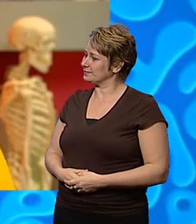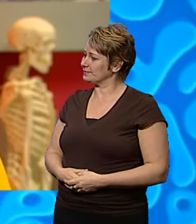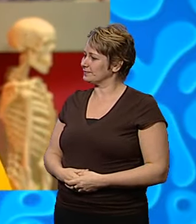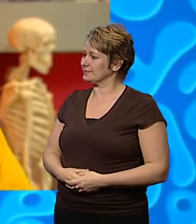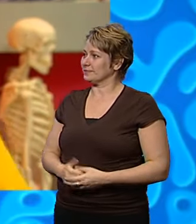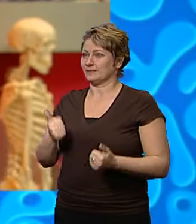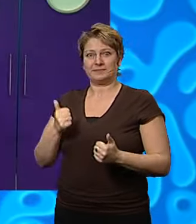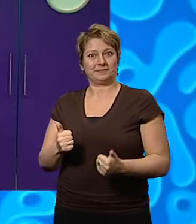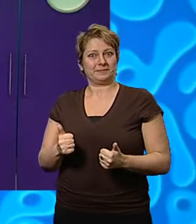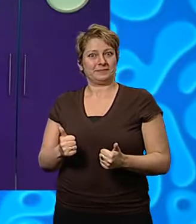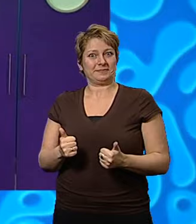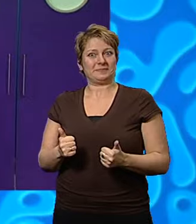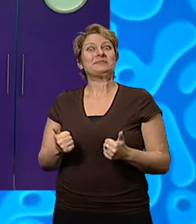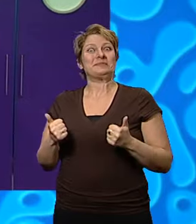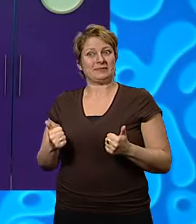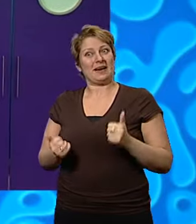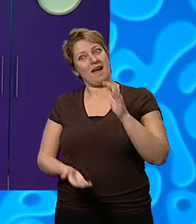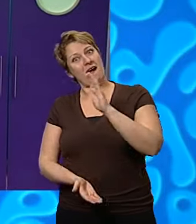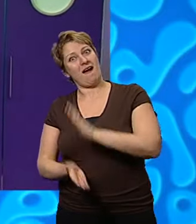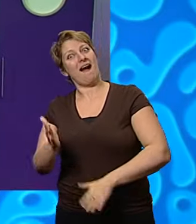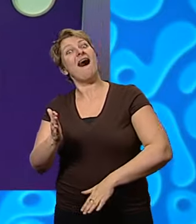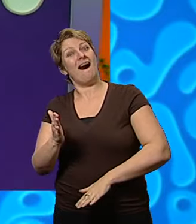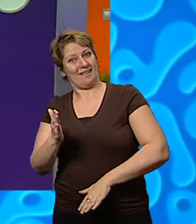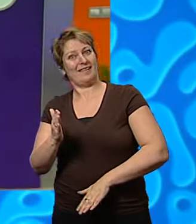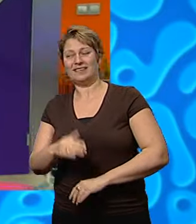OK, then. Let's go!